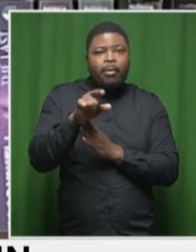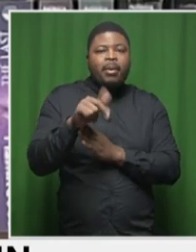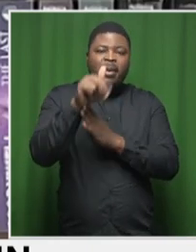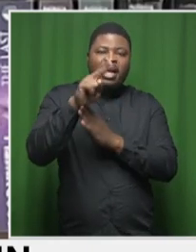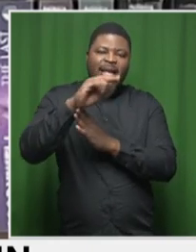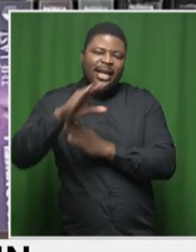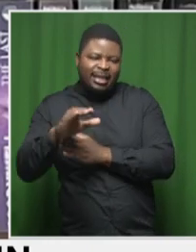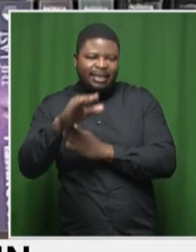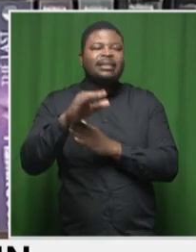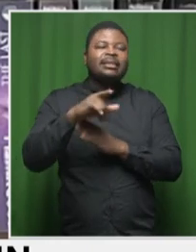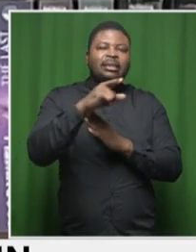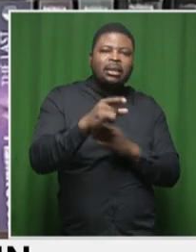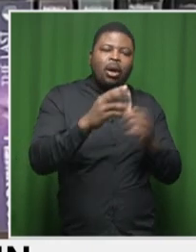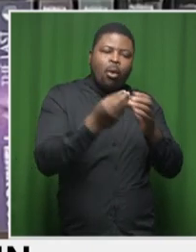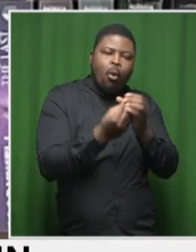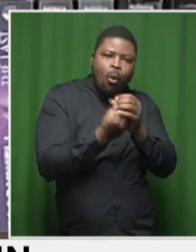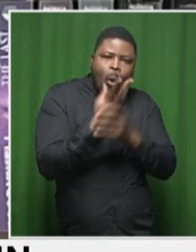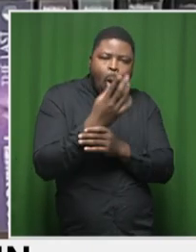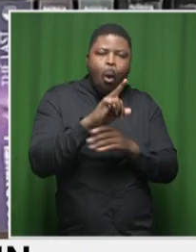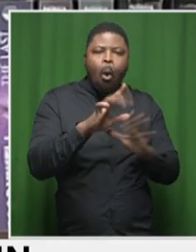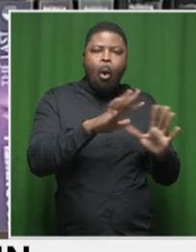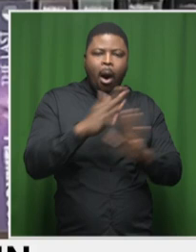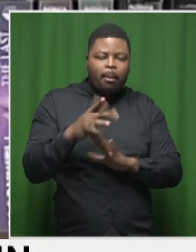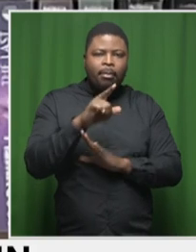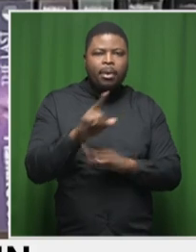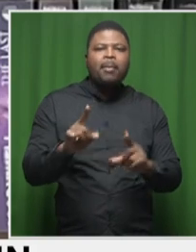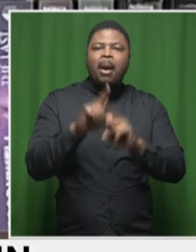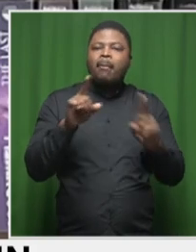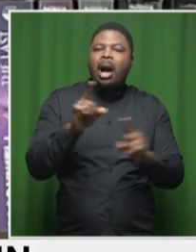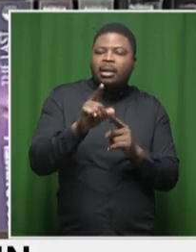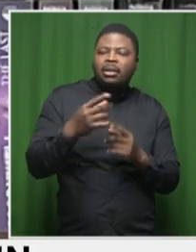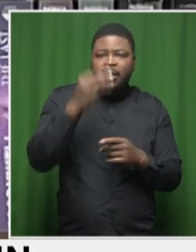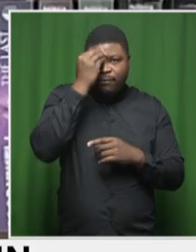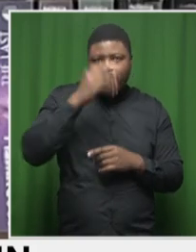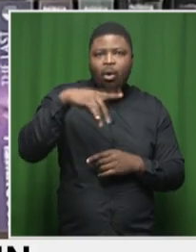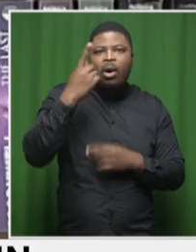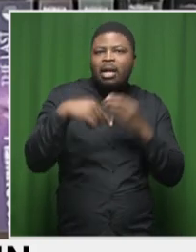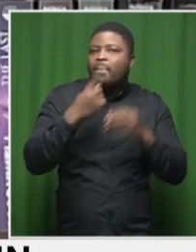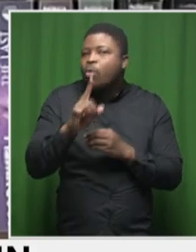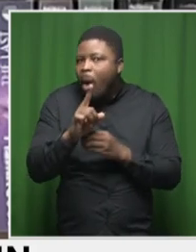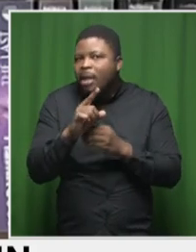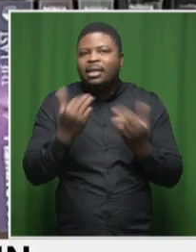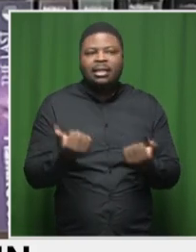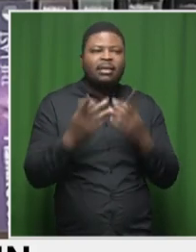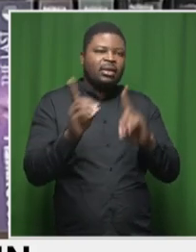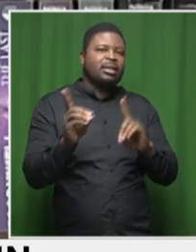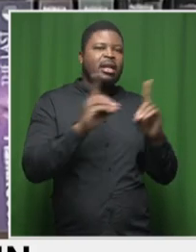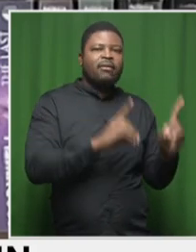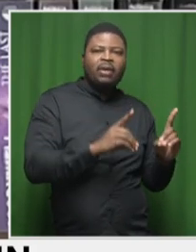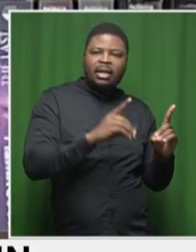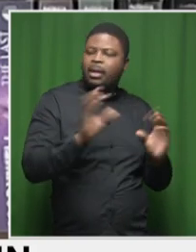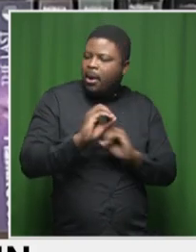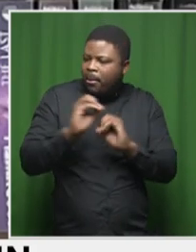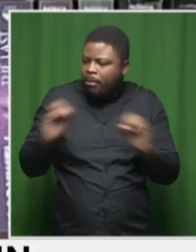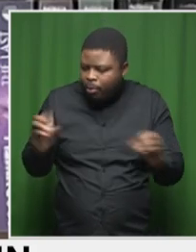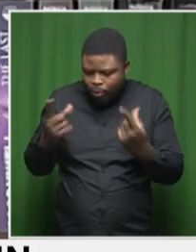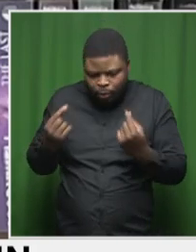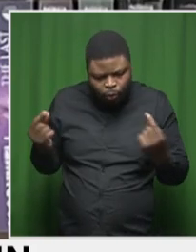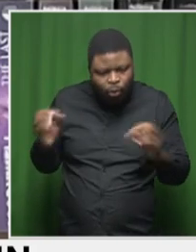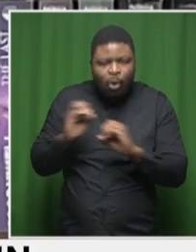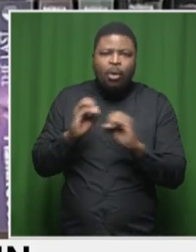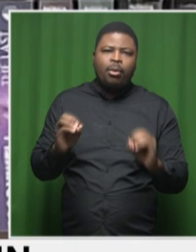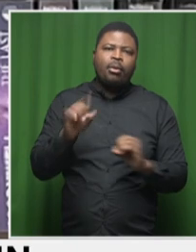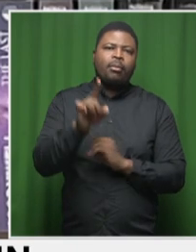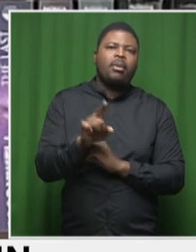basically bled the province dry on every level and the